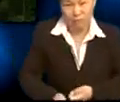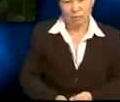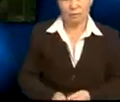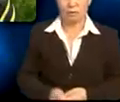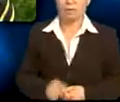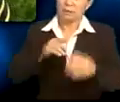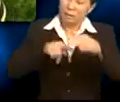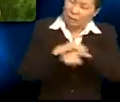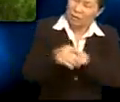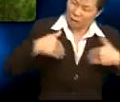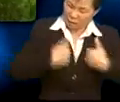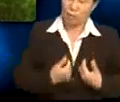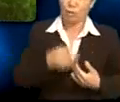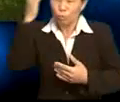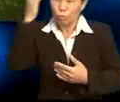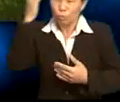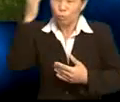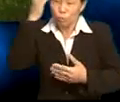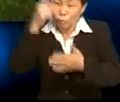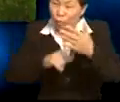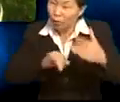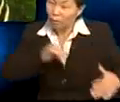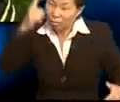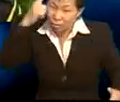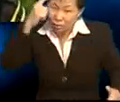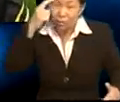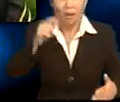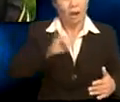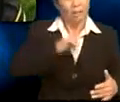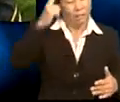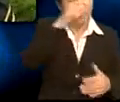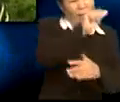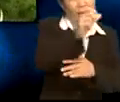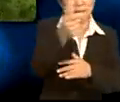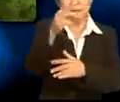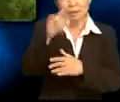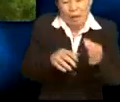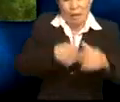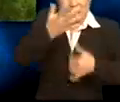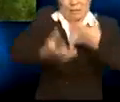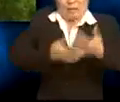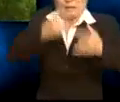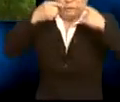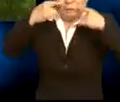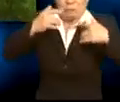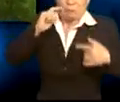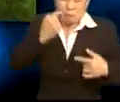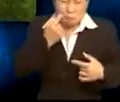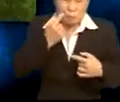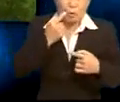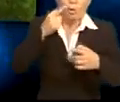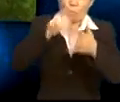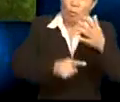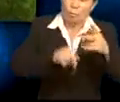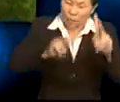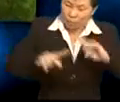And kills the animals too. Do you know what I think? I think A. Samad Syed is trying to express his disappointment at what the people